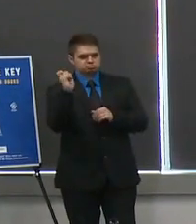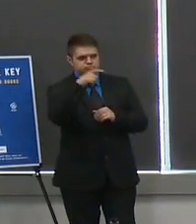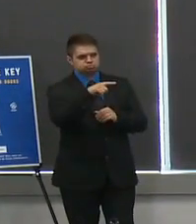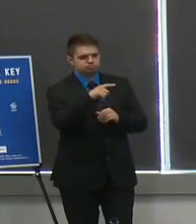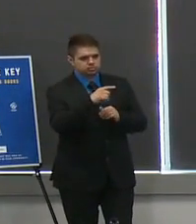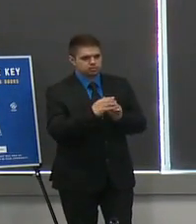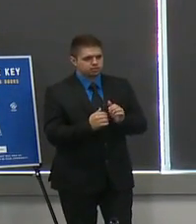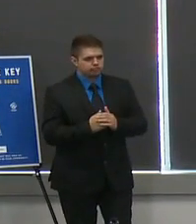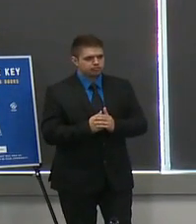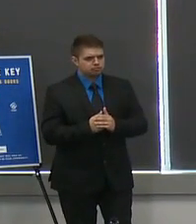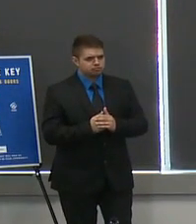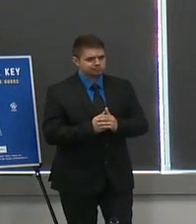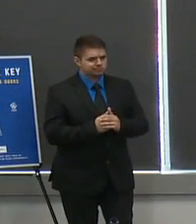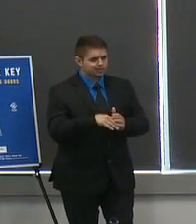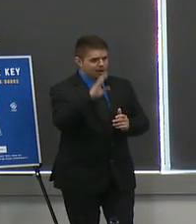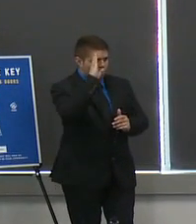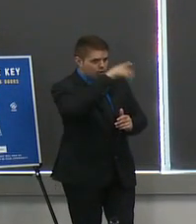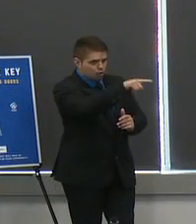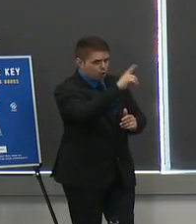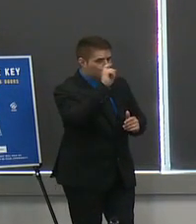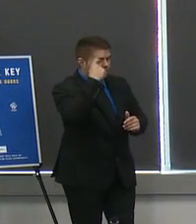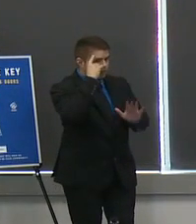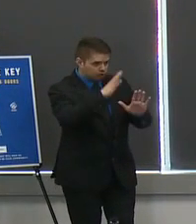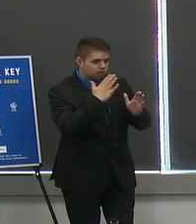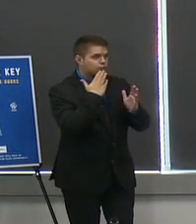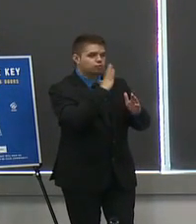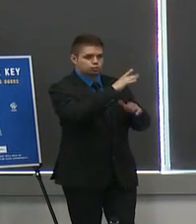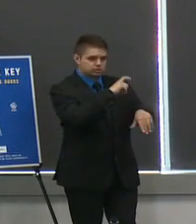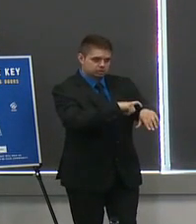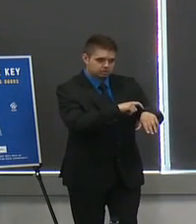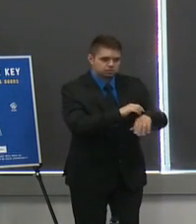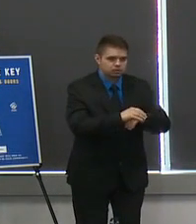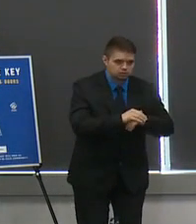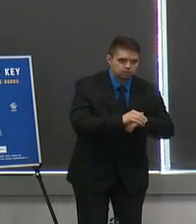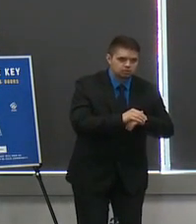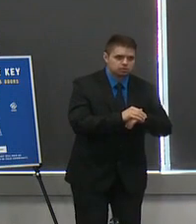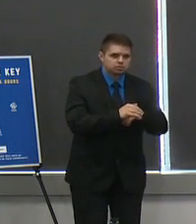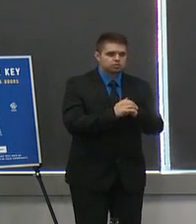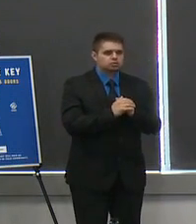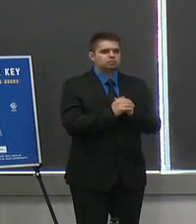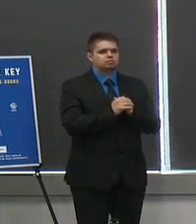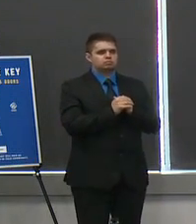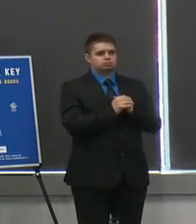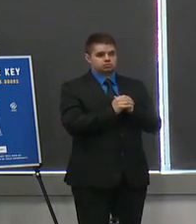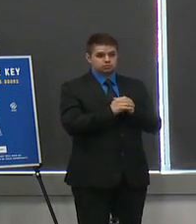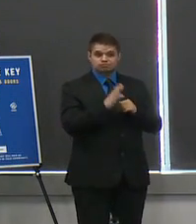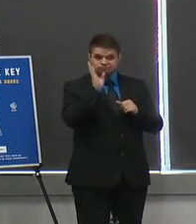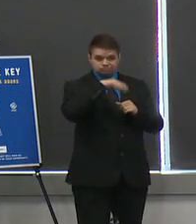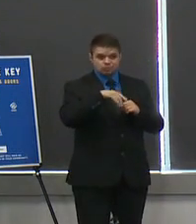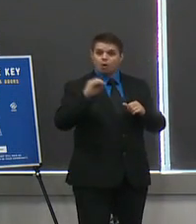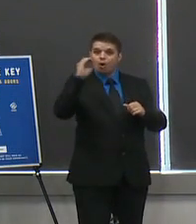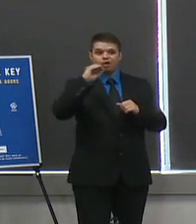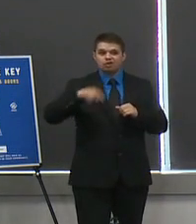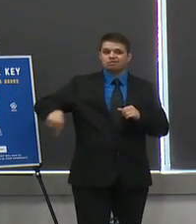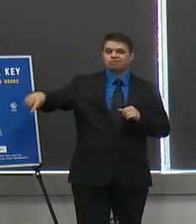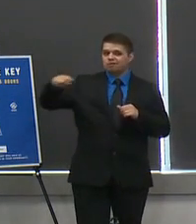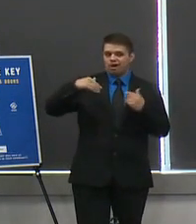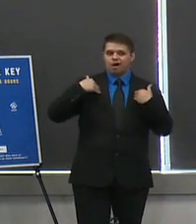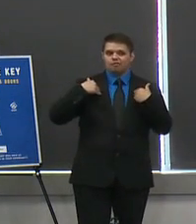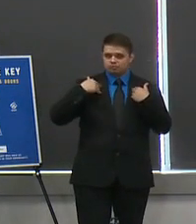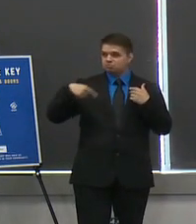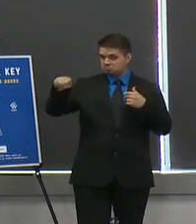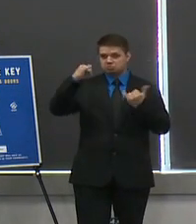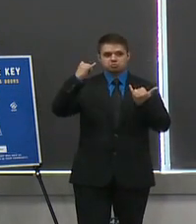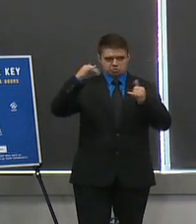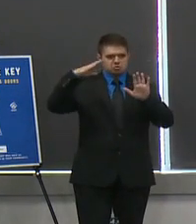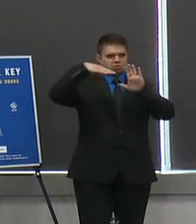hi governor thanks for your time um i want to preface this by saying that we know that oregon has a low infection rate and that